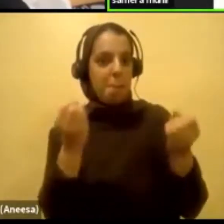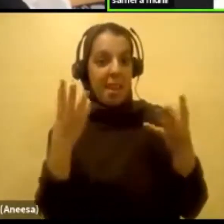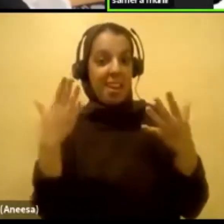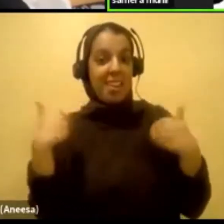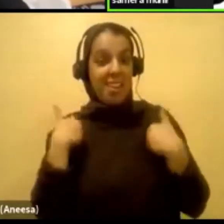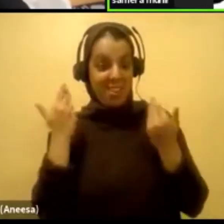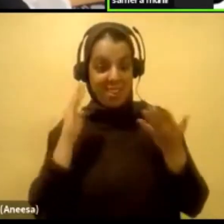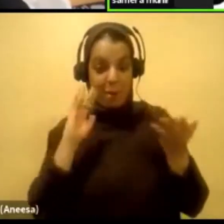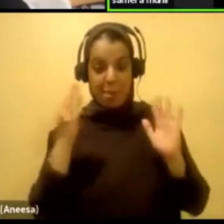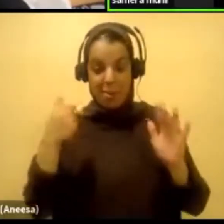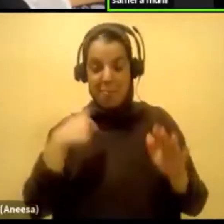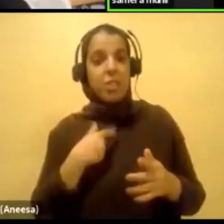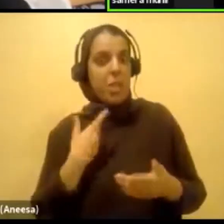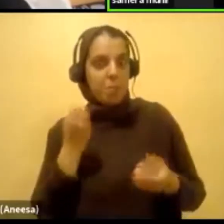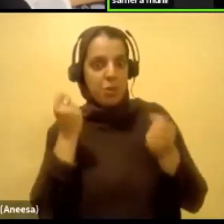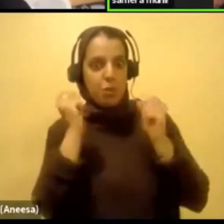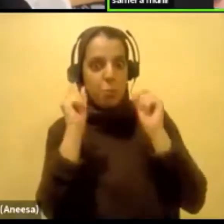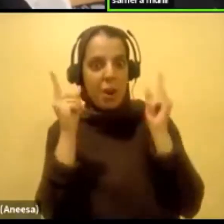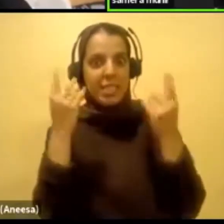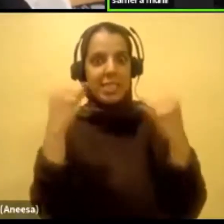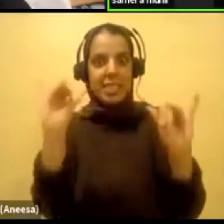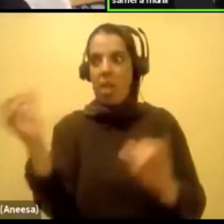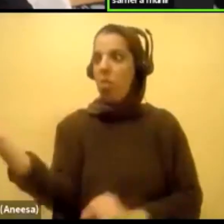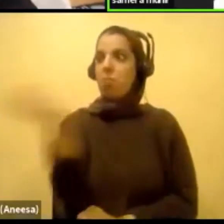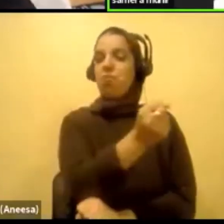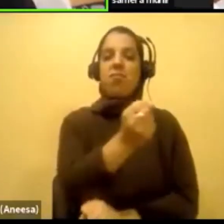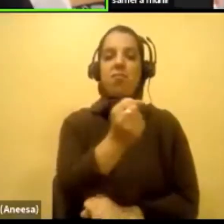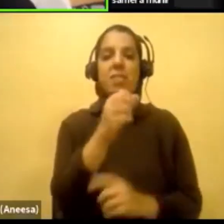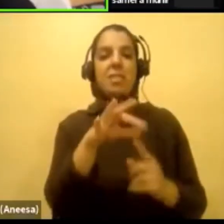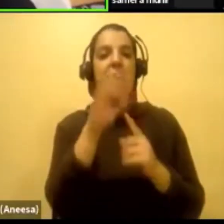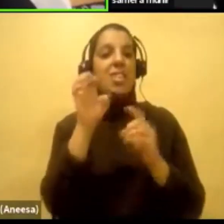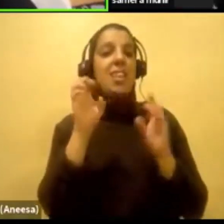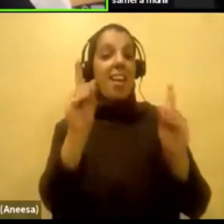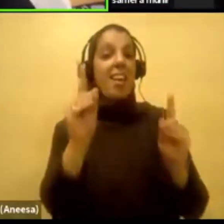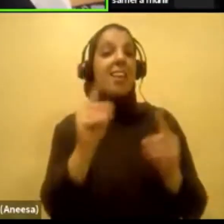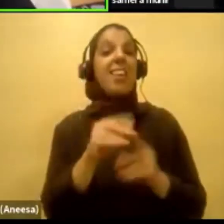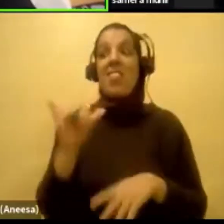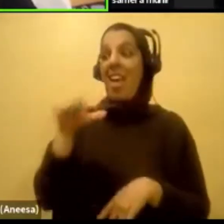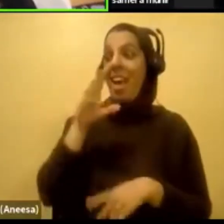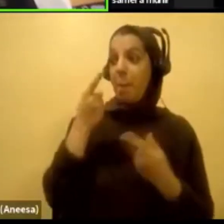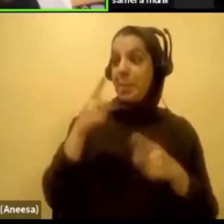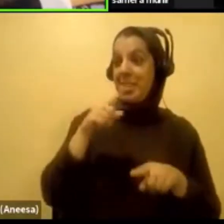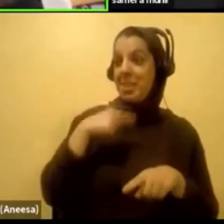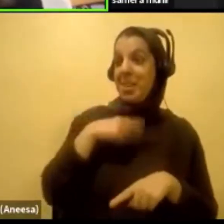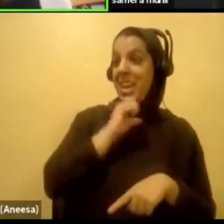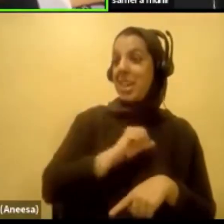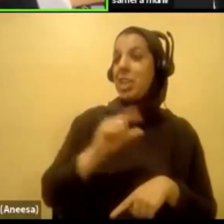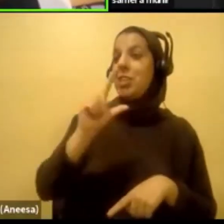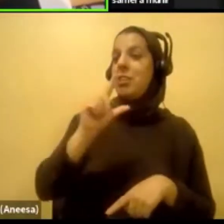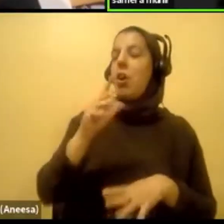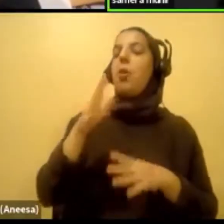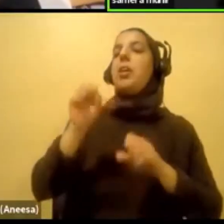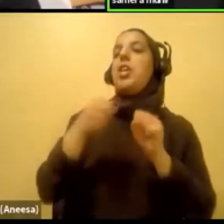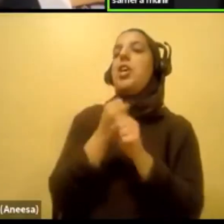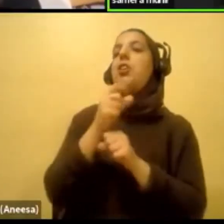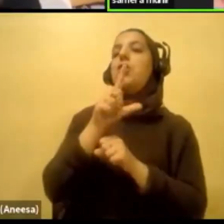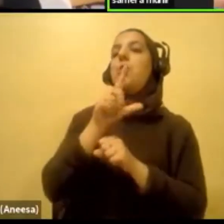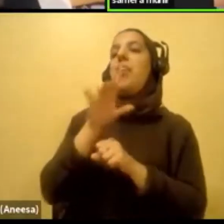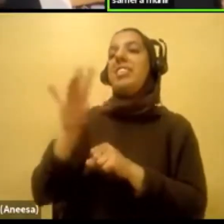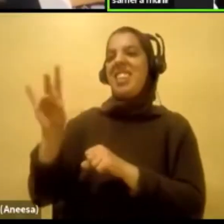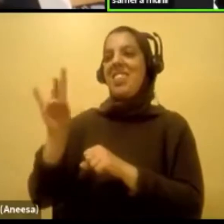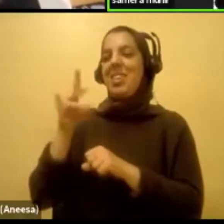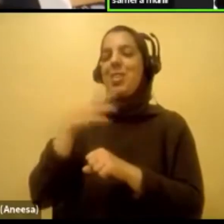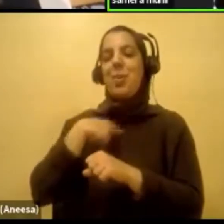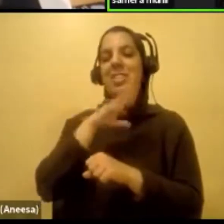I'm surprised they're still doing that. So it happened to me in 2007, when I was six years old. Yeah, I'm